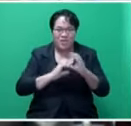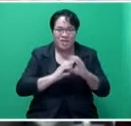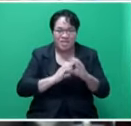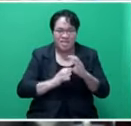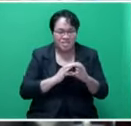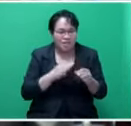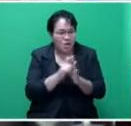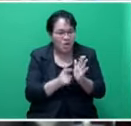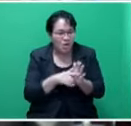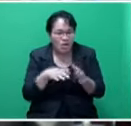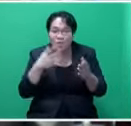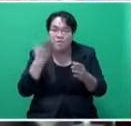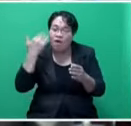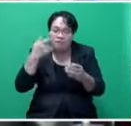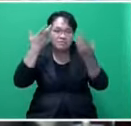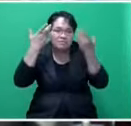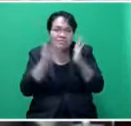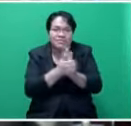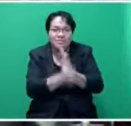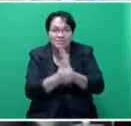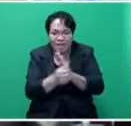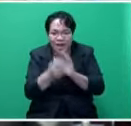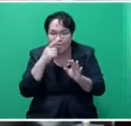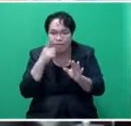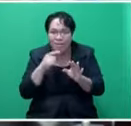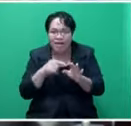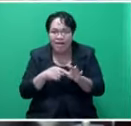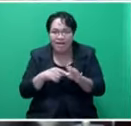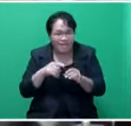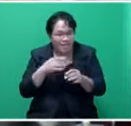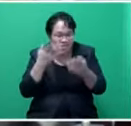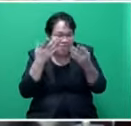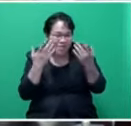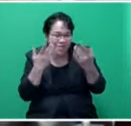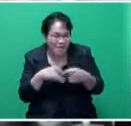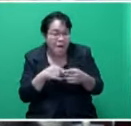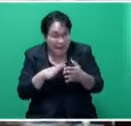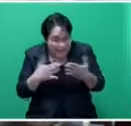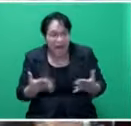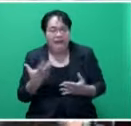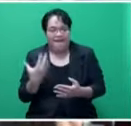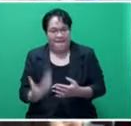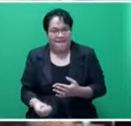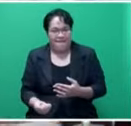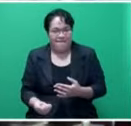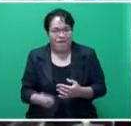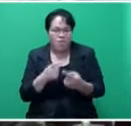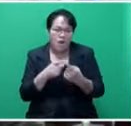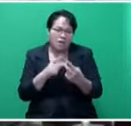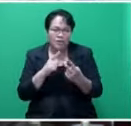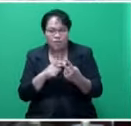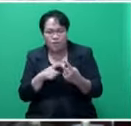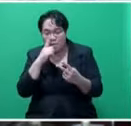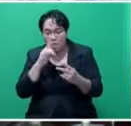have the expertise and the connectivity with people outside Fiji to be able to ascertain that we now have people actually one or two people